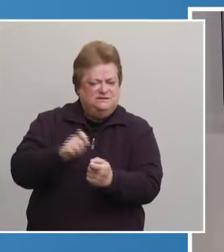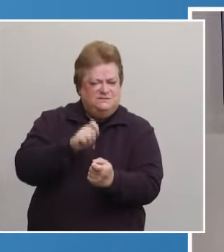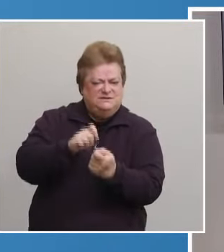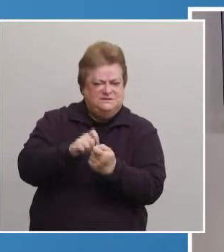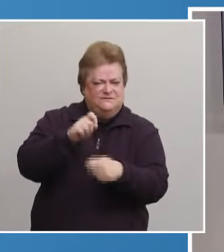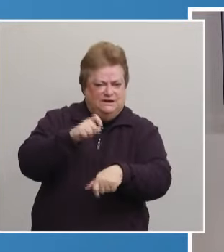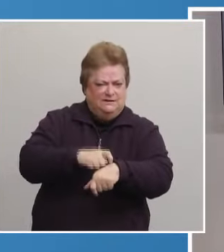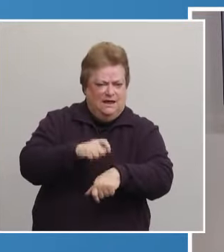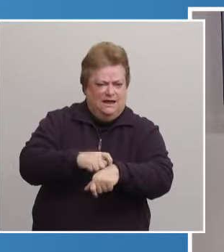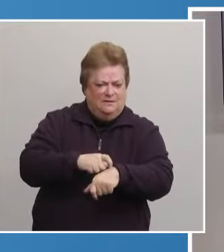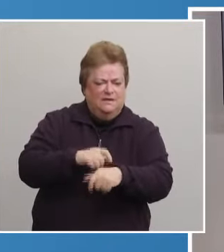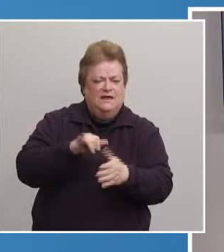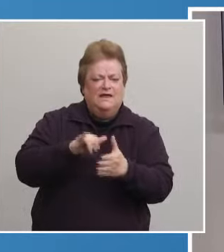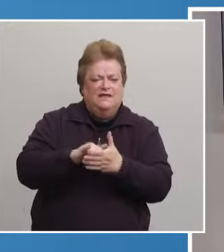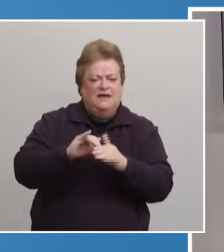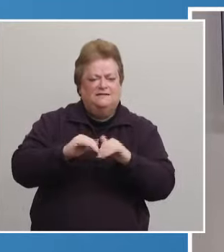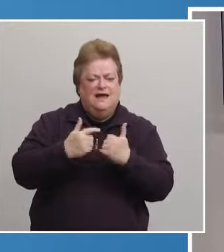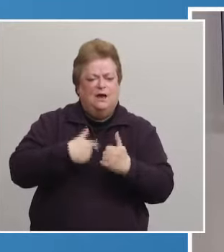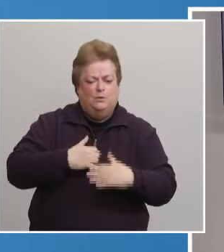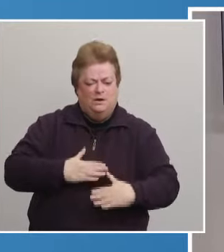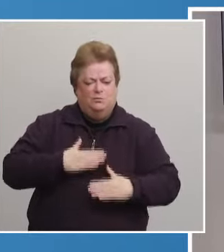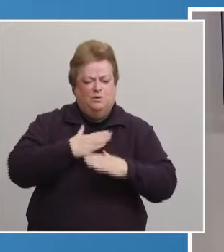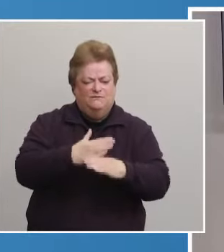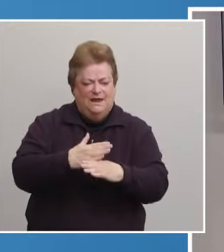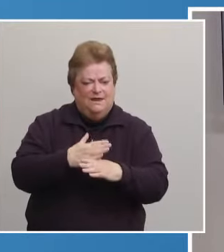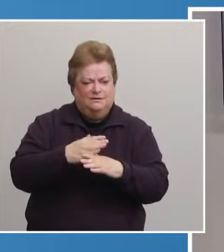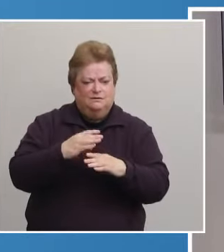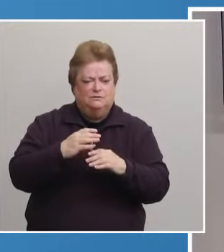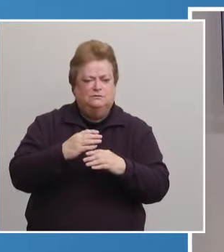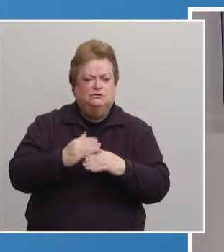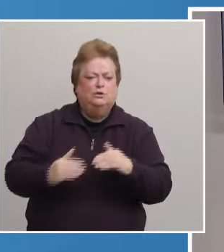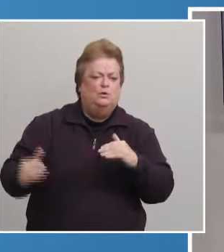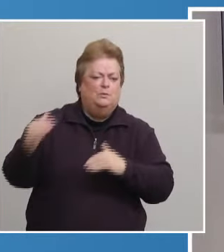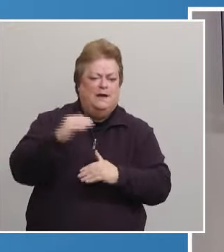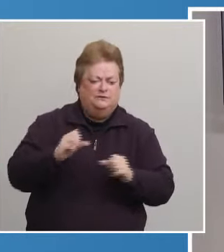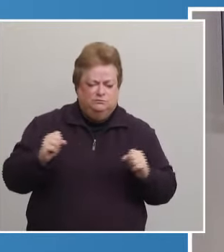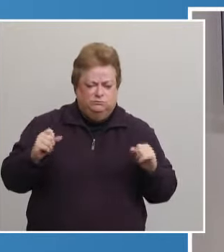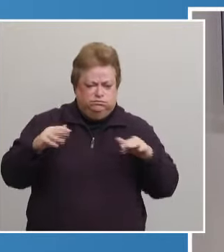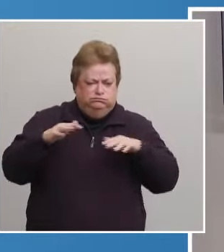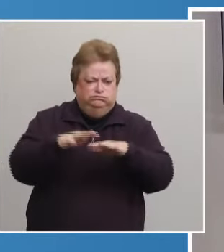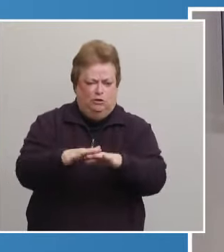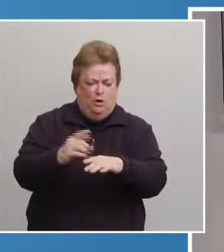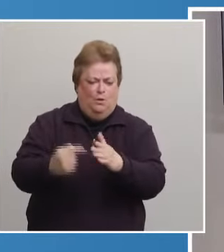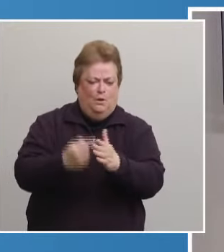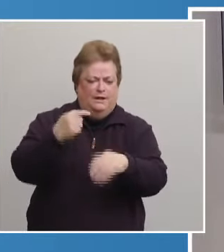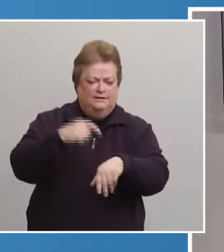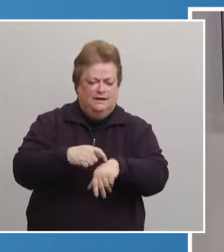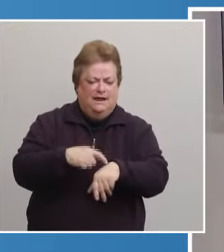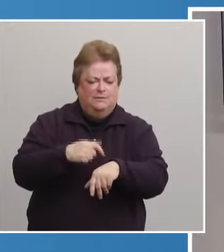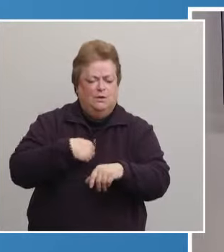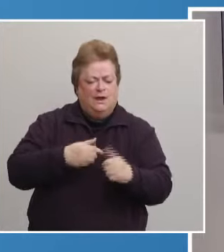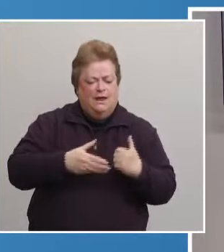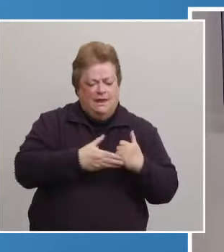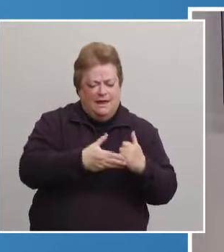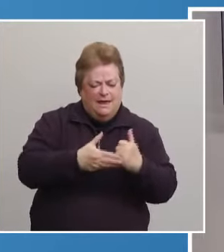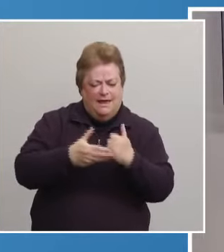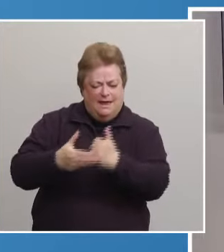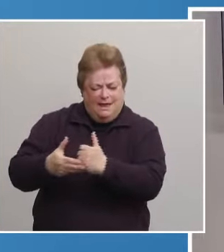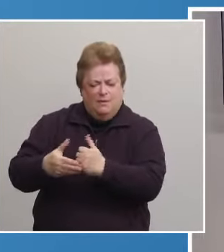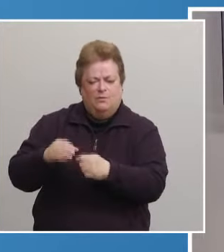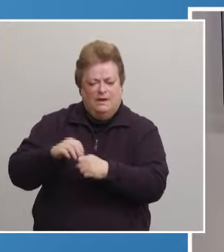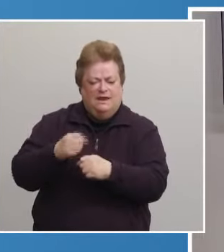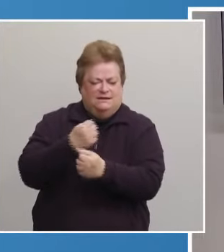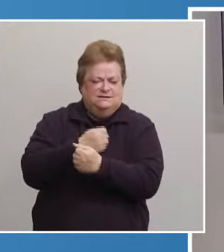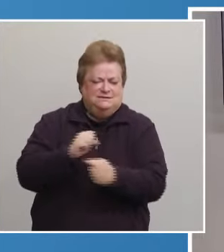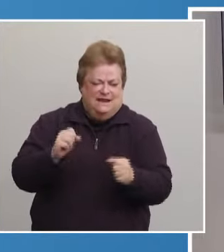That's how we're preventing overcrowding and making sure that we can assist, um, all our community members in a safe and